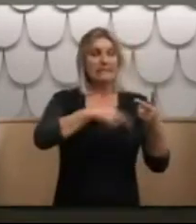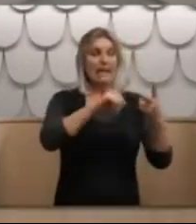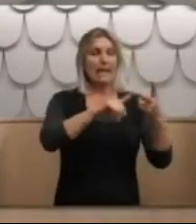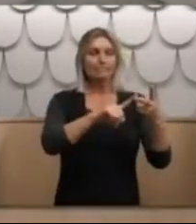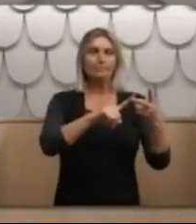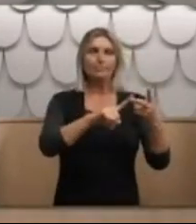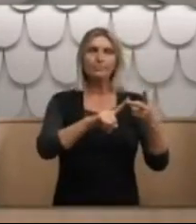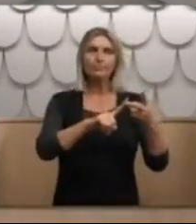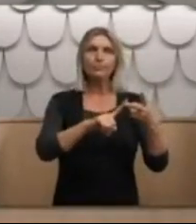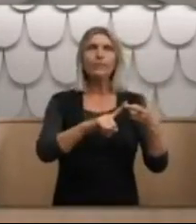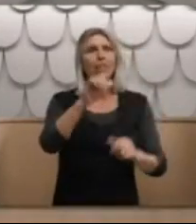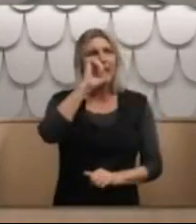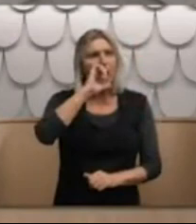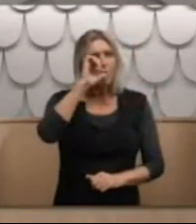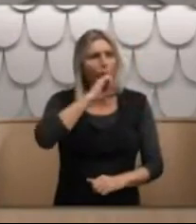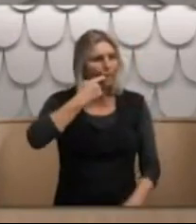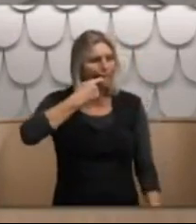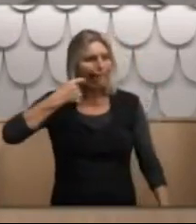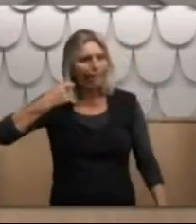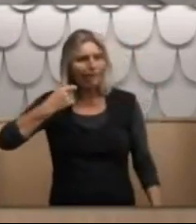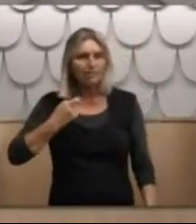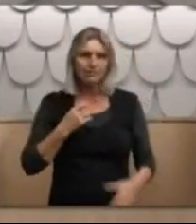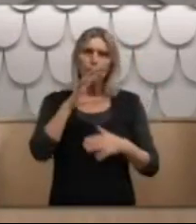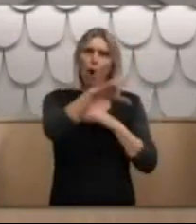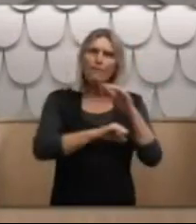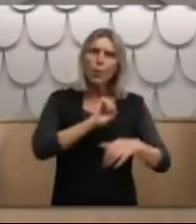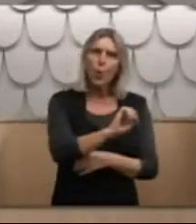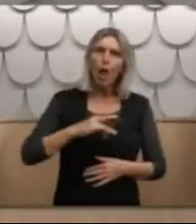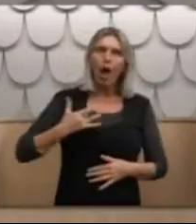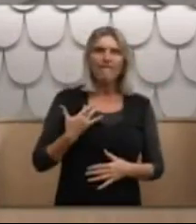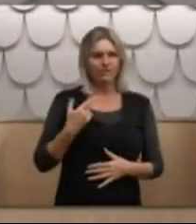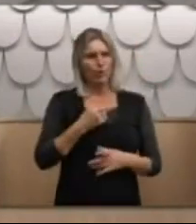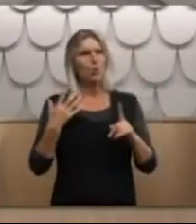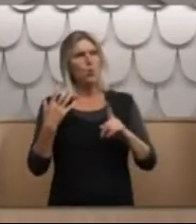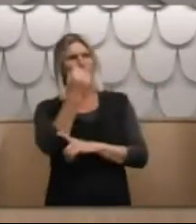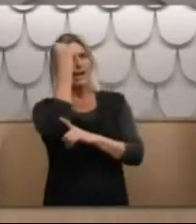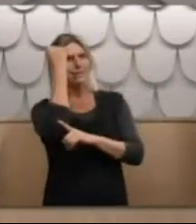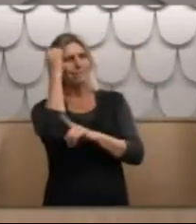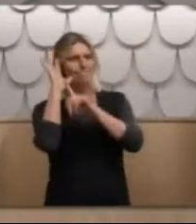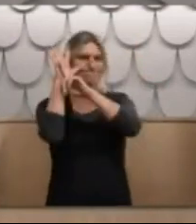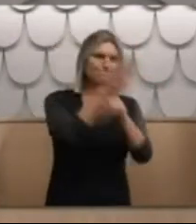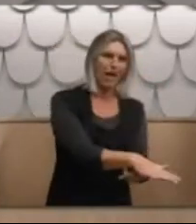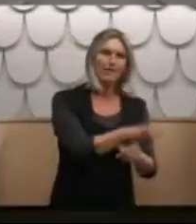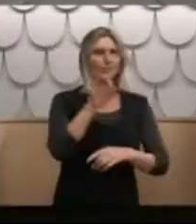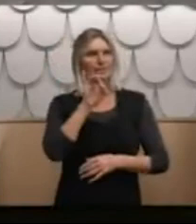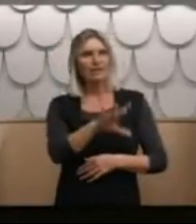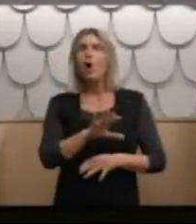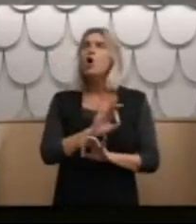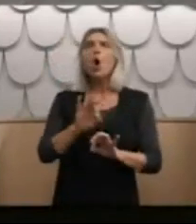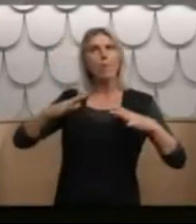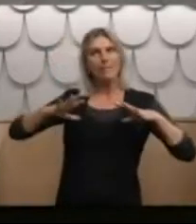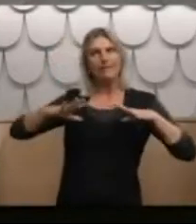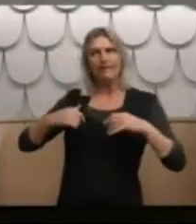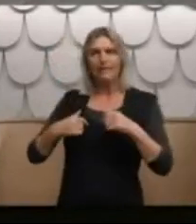thing, the alcoholism which overtook you, you have defeated that by yourself. Oh, not by myself.